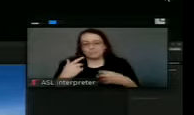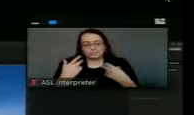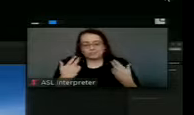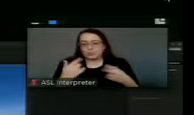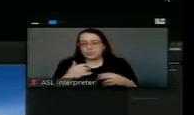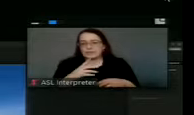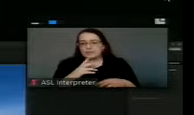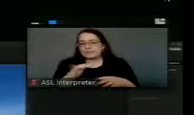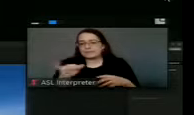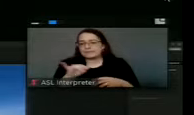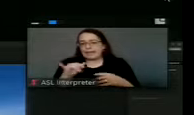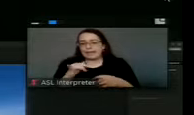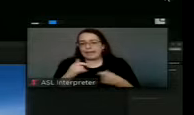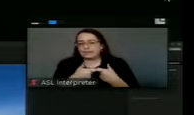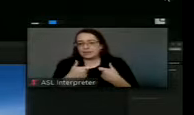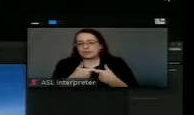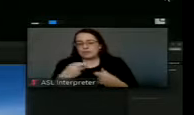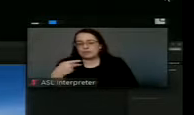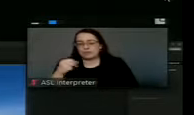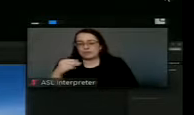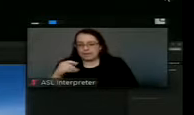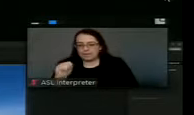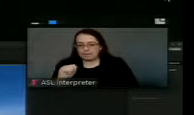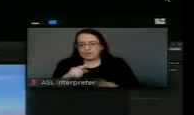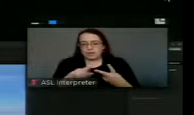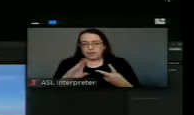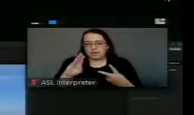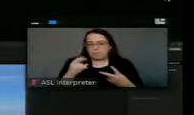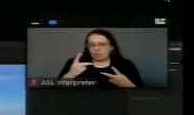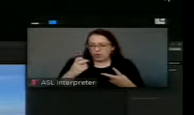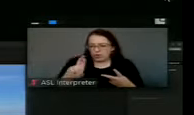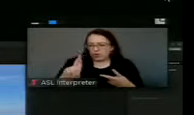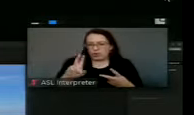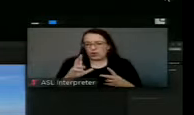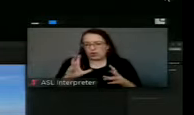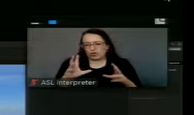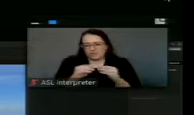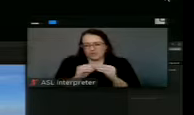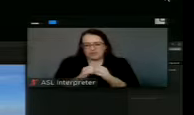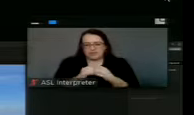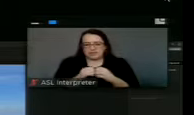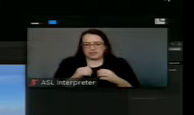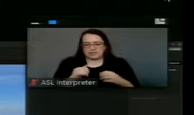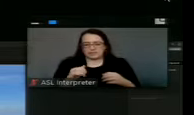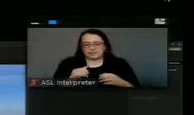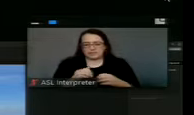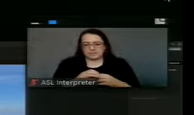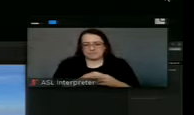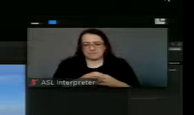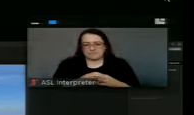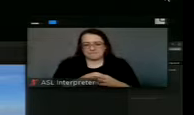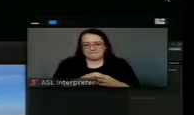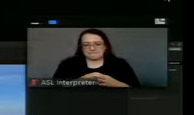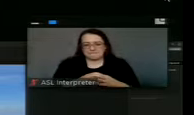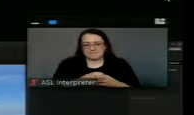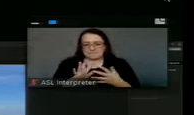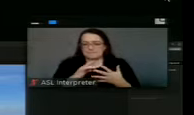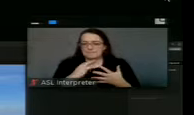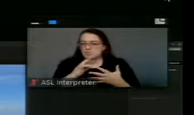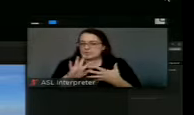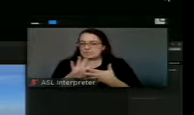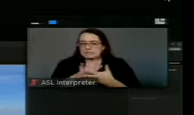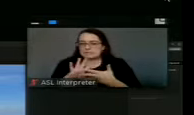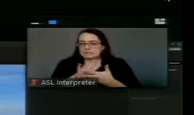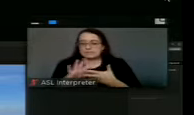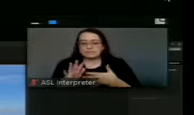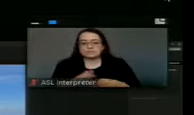as Pampa and Borger combined. So it certainly helps us a lot